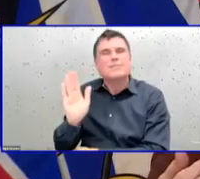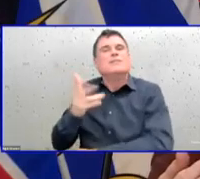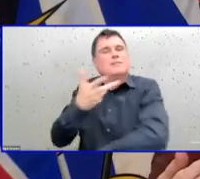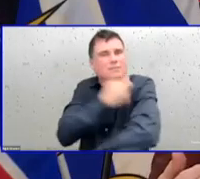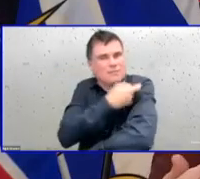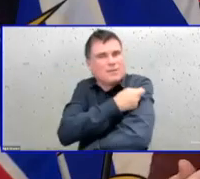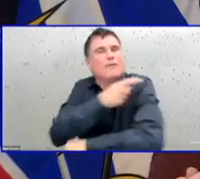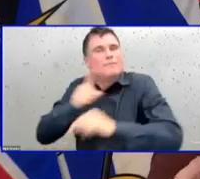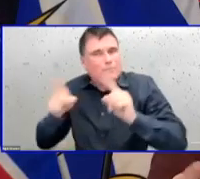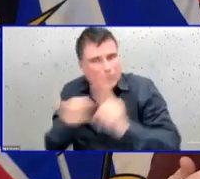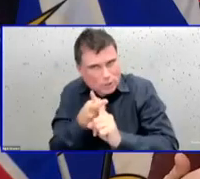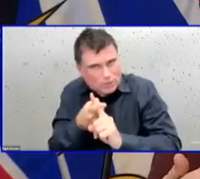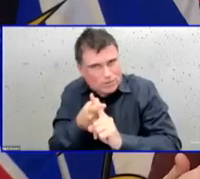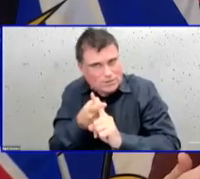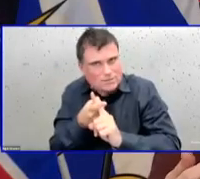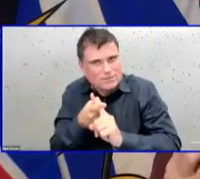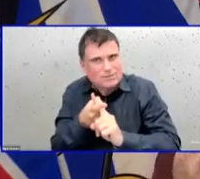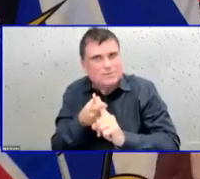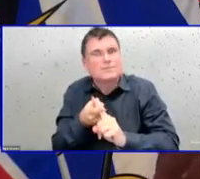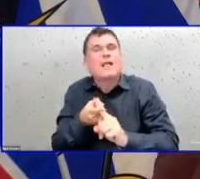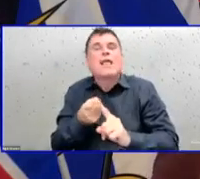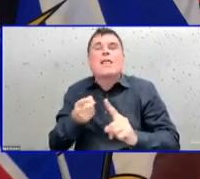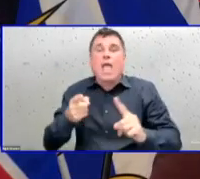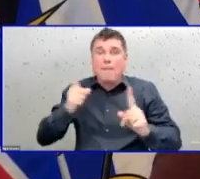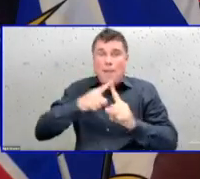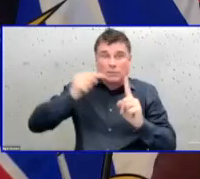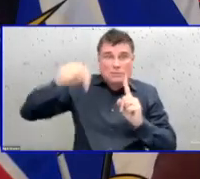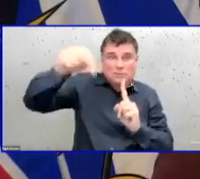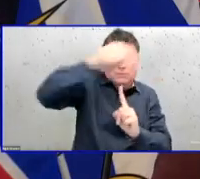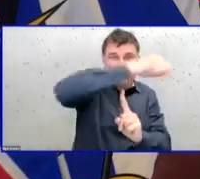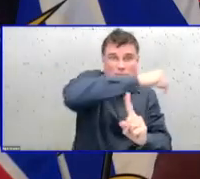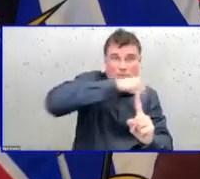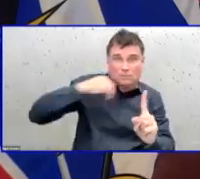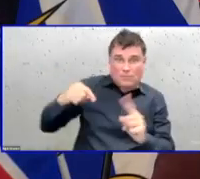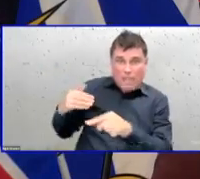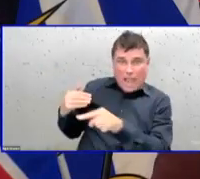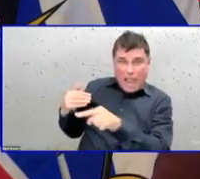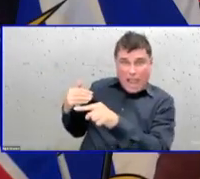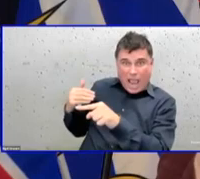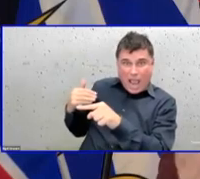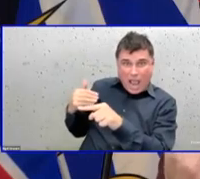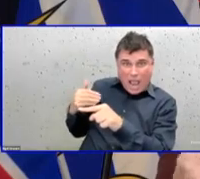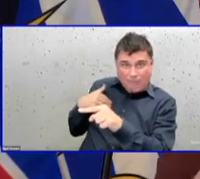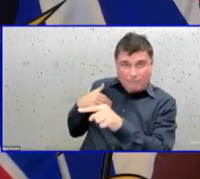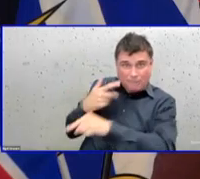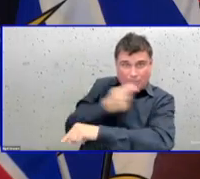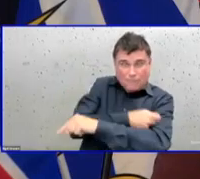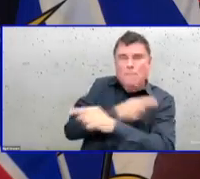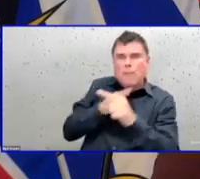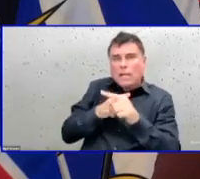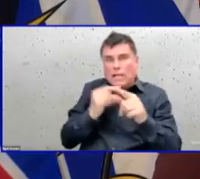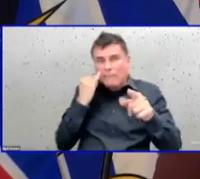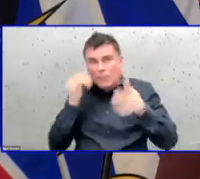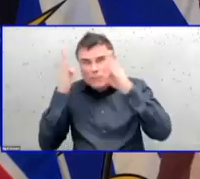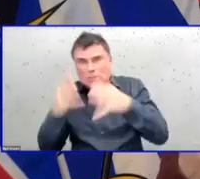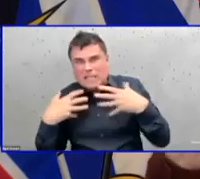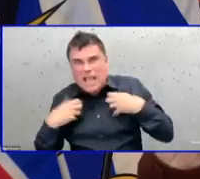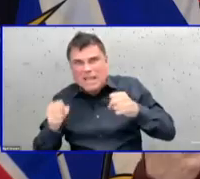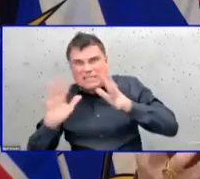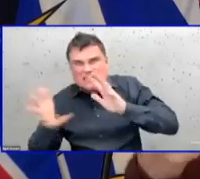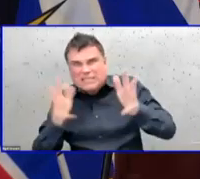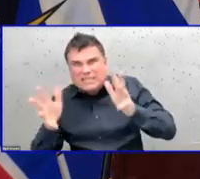that they may have. So making sure that we take that option of meeting outside if we're not feeling 100%.